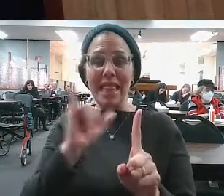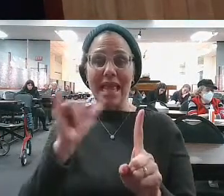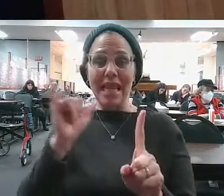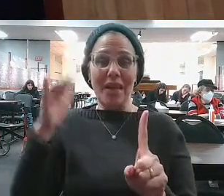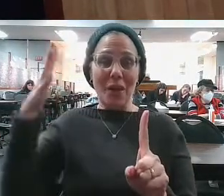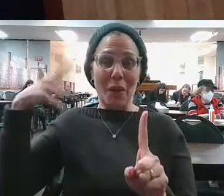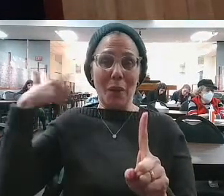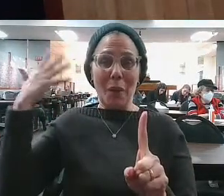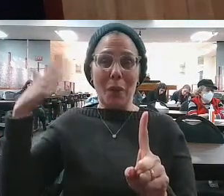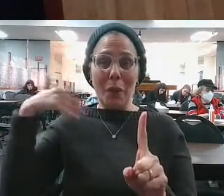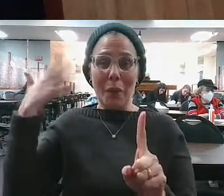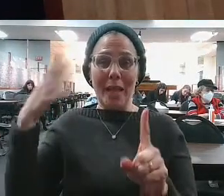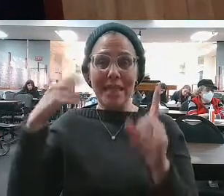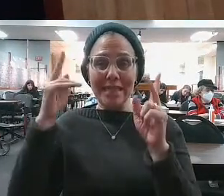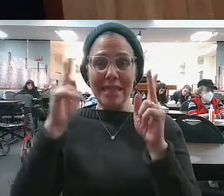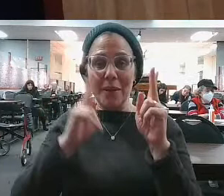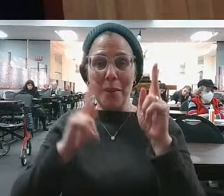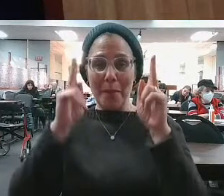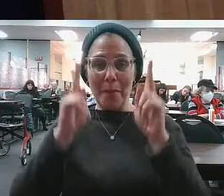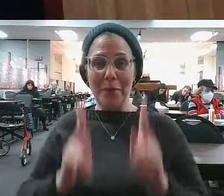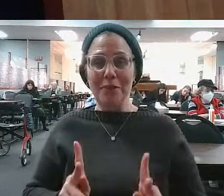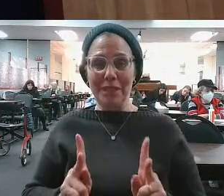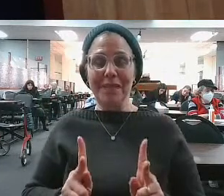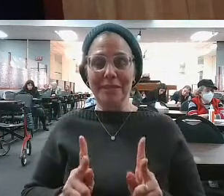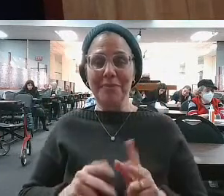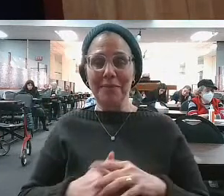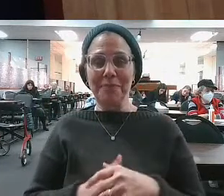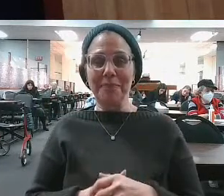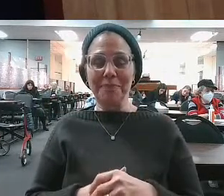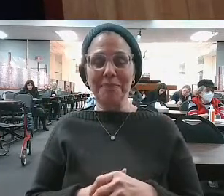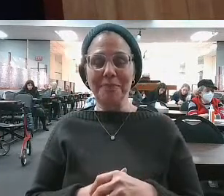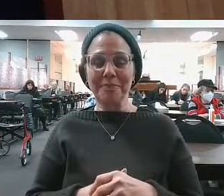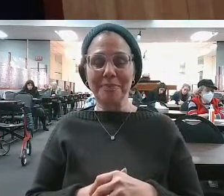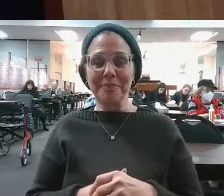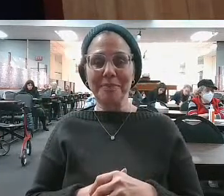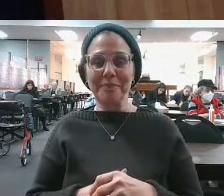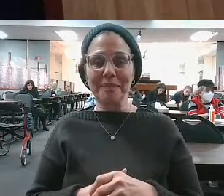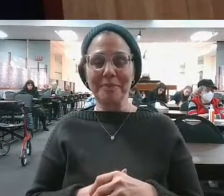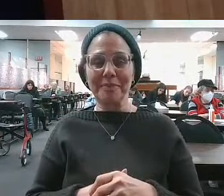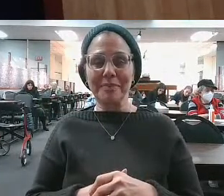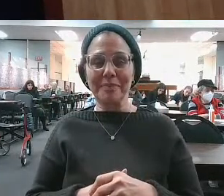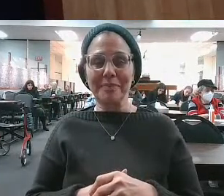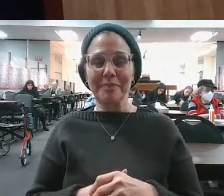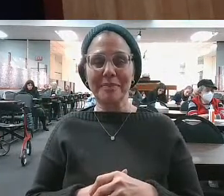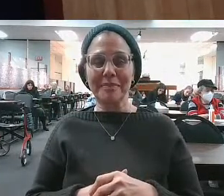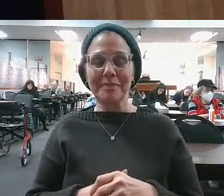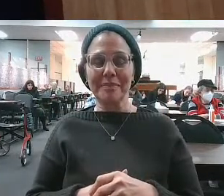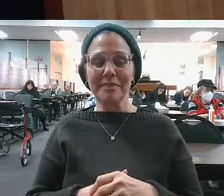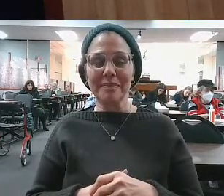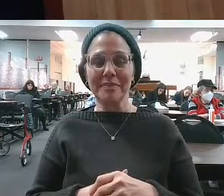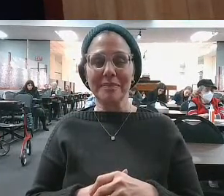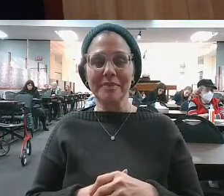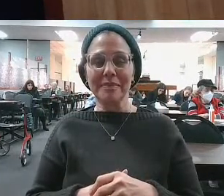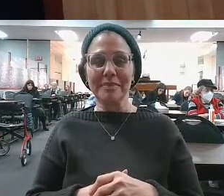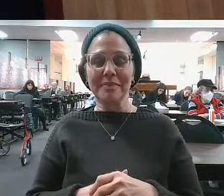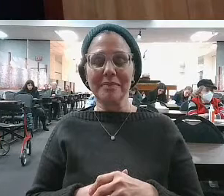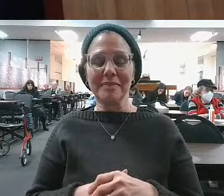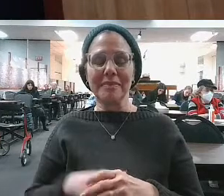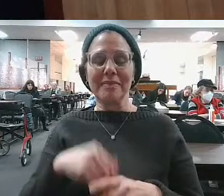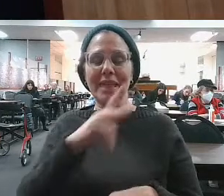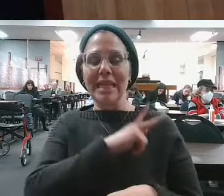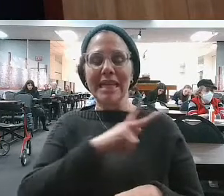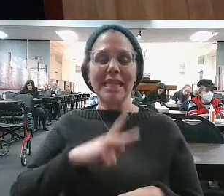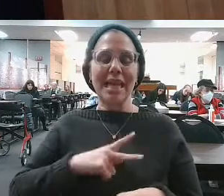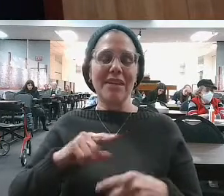person. What did he do? HaYakoseip Ala Delasos. Achish Melech Gat. M'chuyuv Li Me'aribo. So